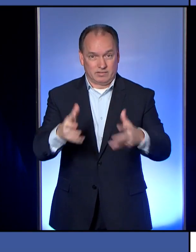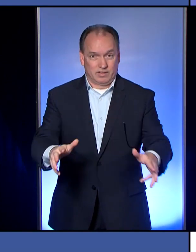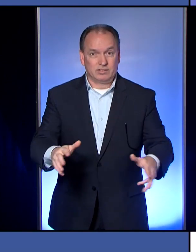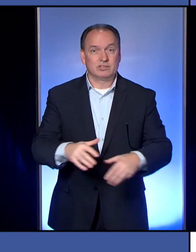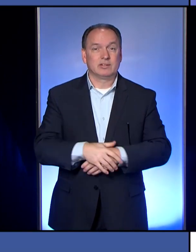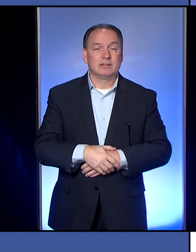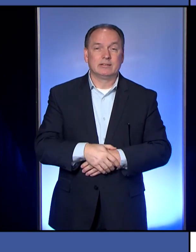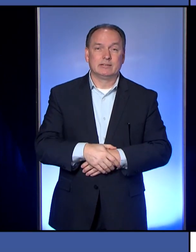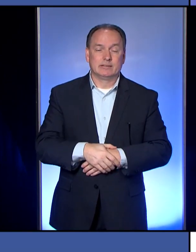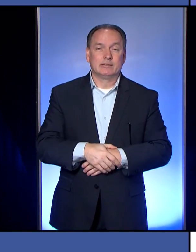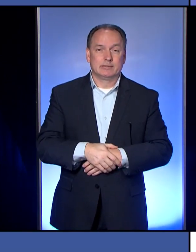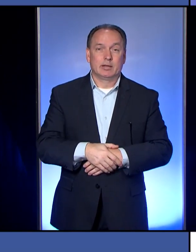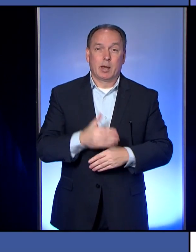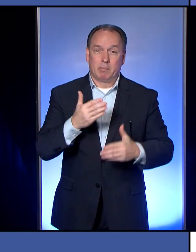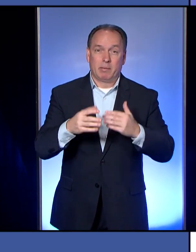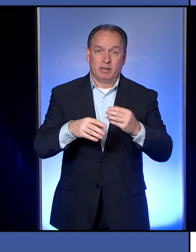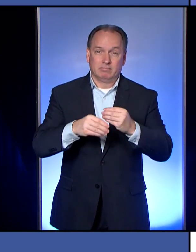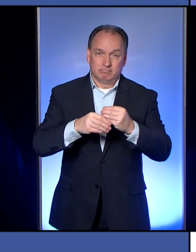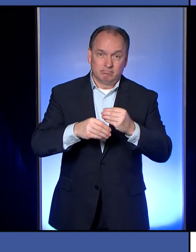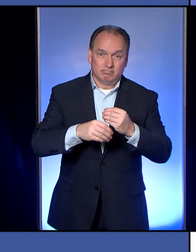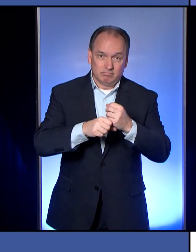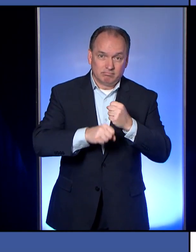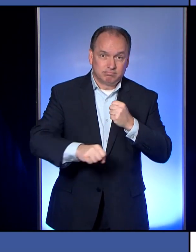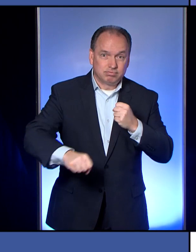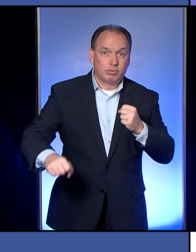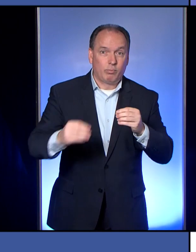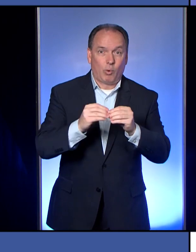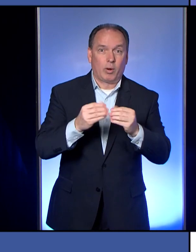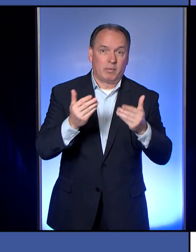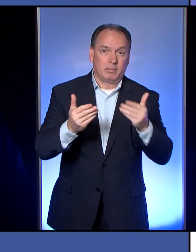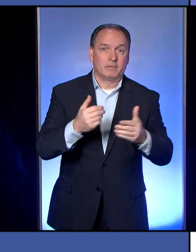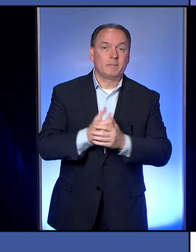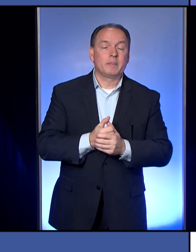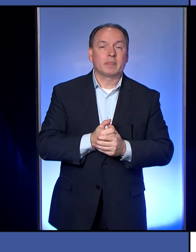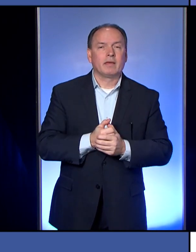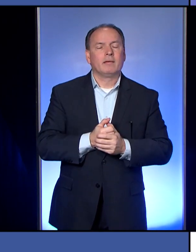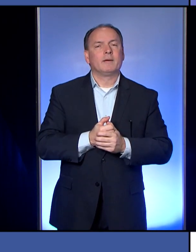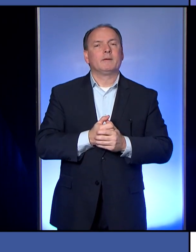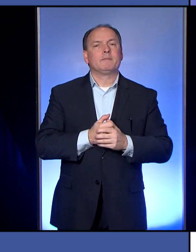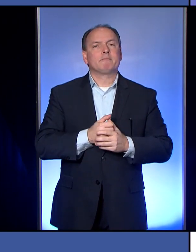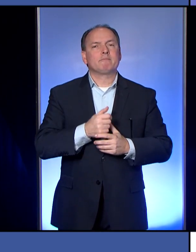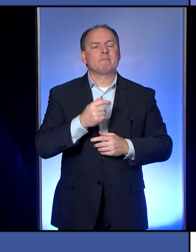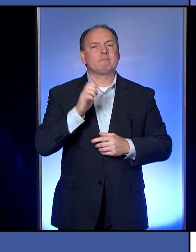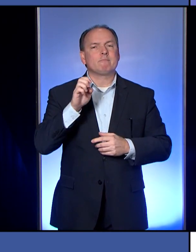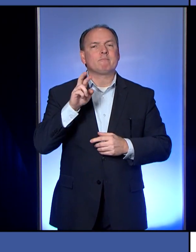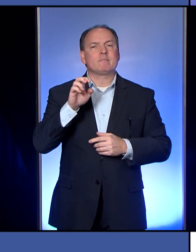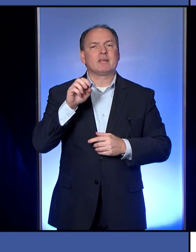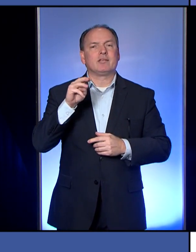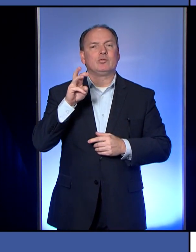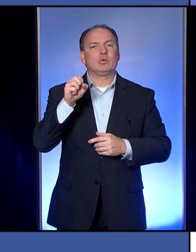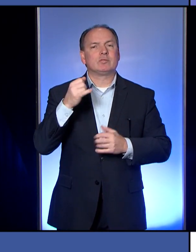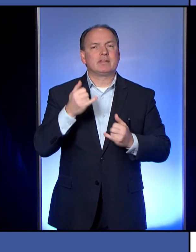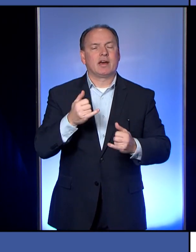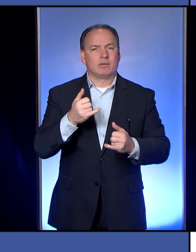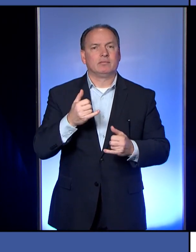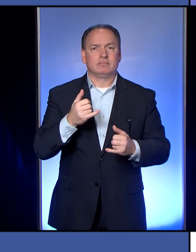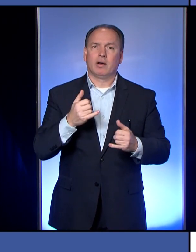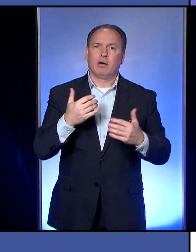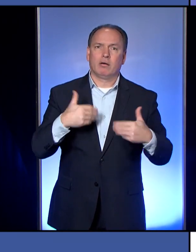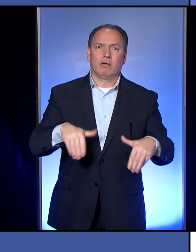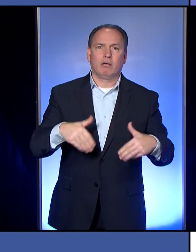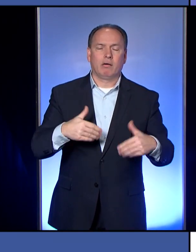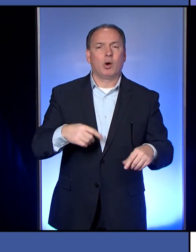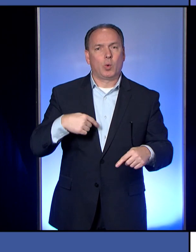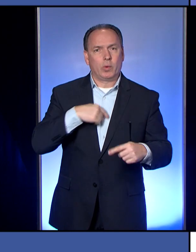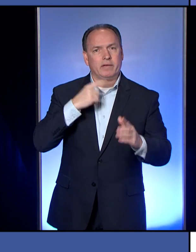Erie News Now. Hi, one final one for you here. Our numbers have been just phenomenally low. And I'm wondering, A, you know,